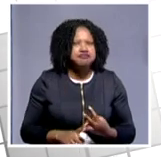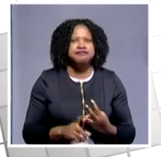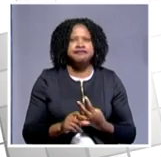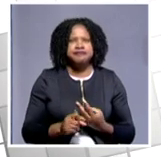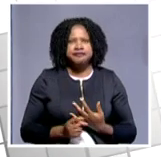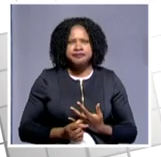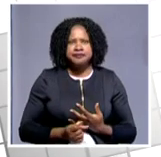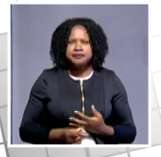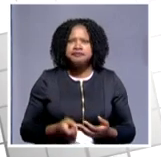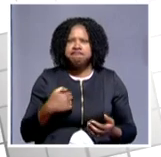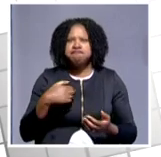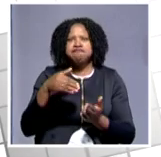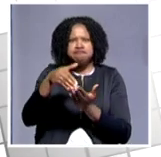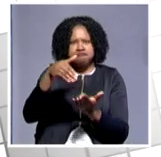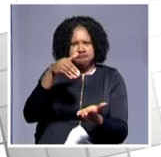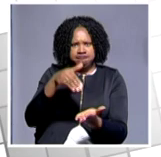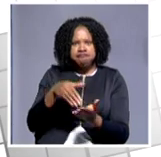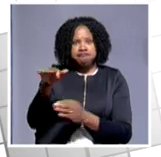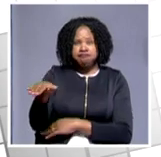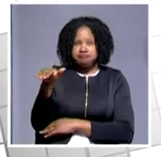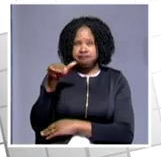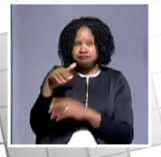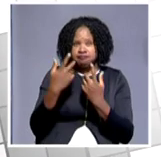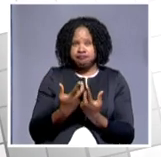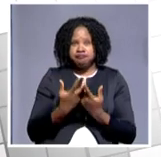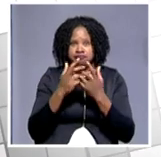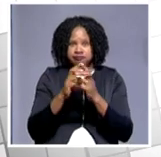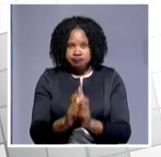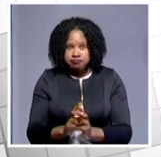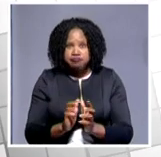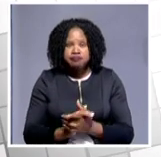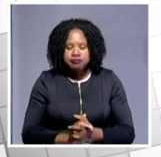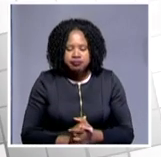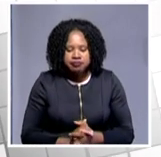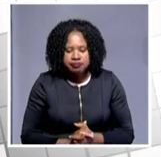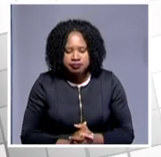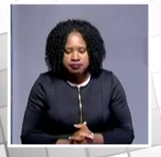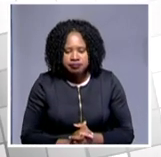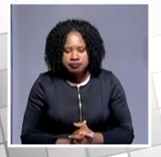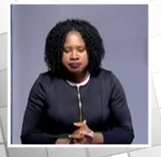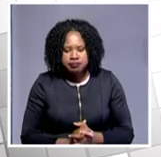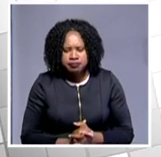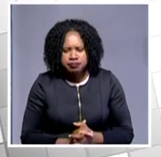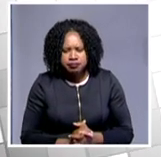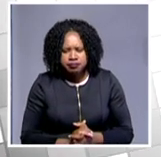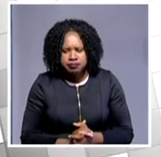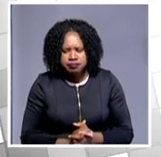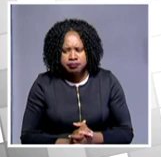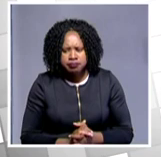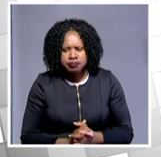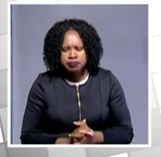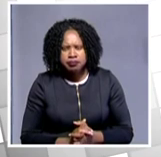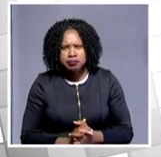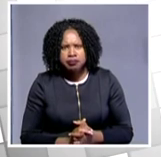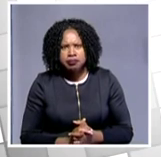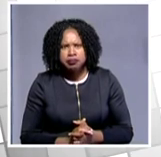When I arrived here Sunday, I had to address a crowd of over 50,000. was all on the international airwaves,